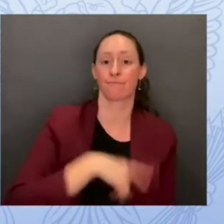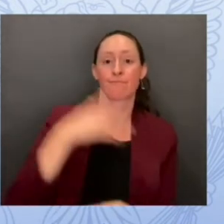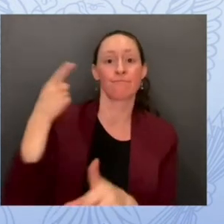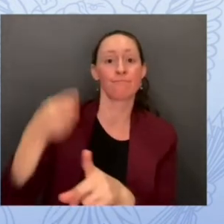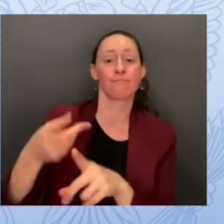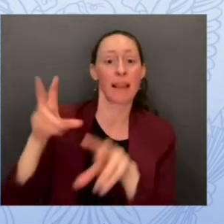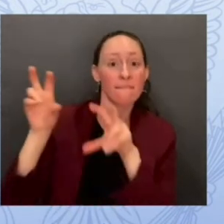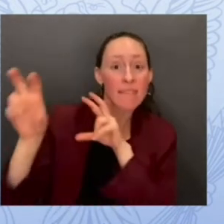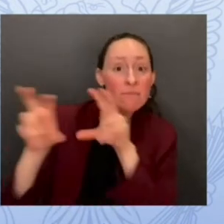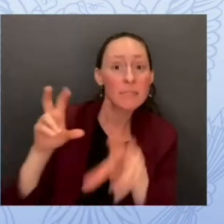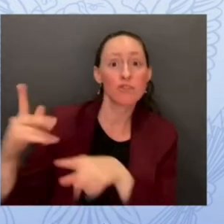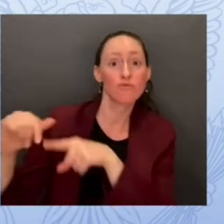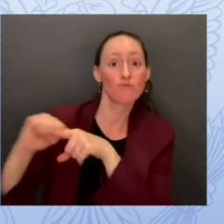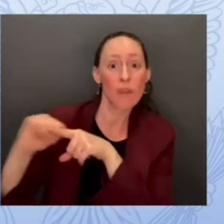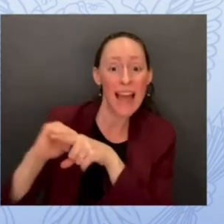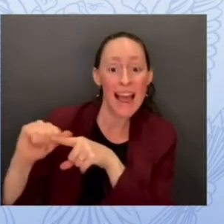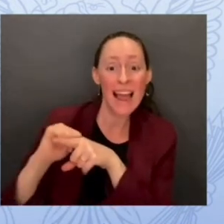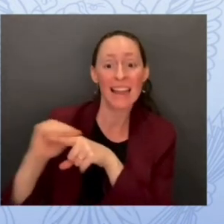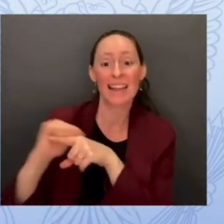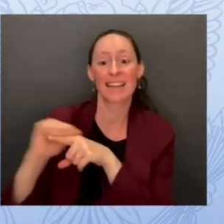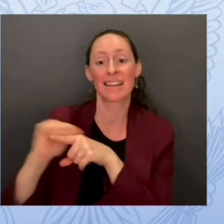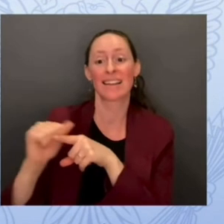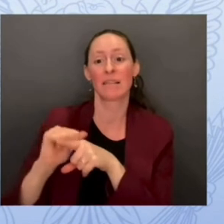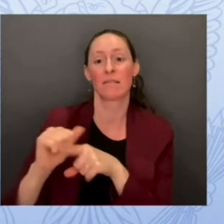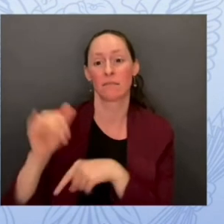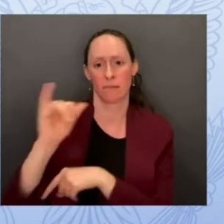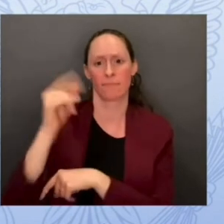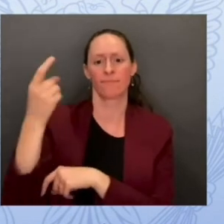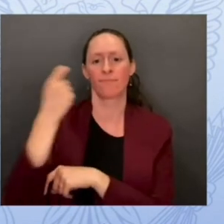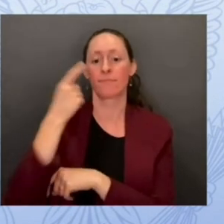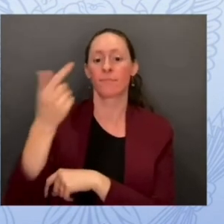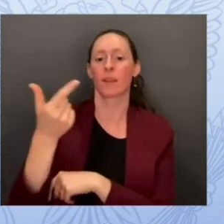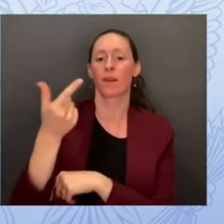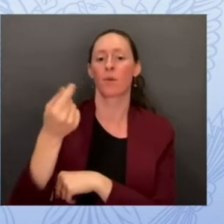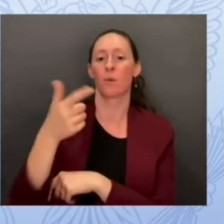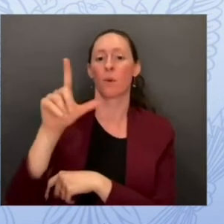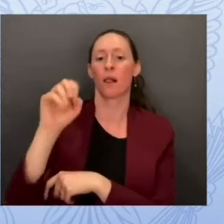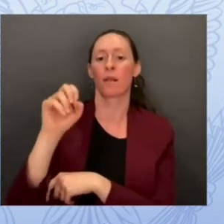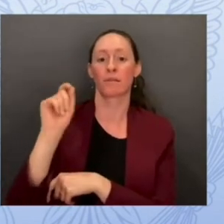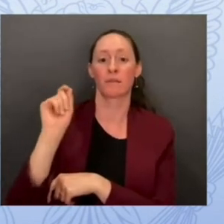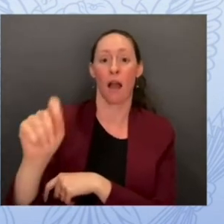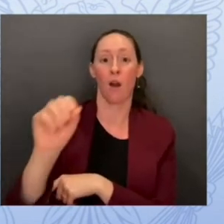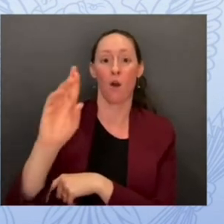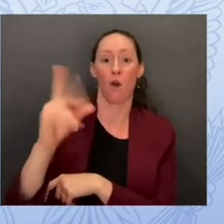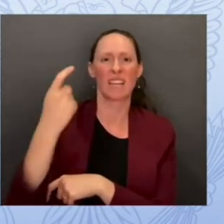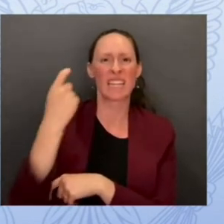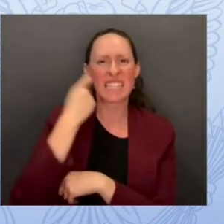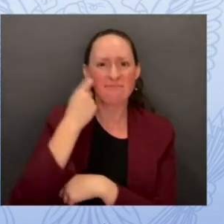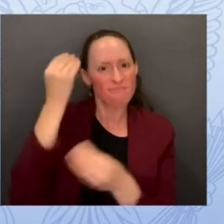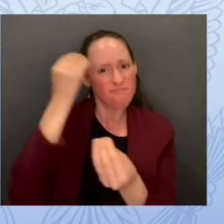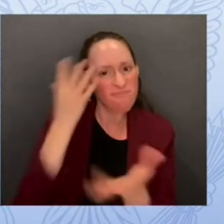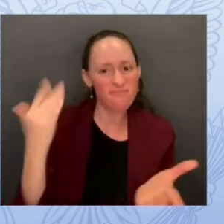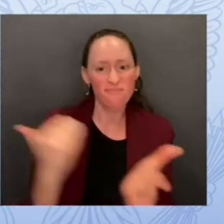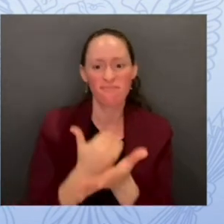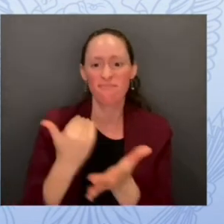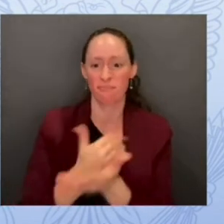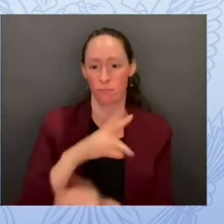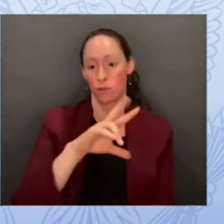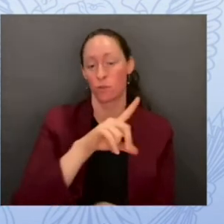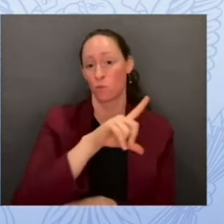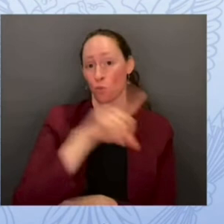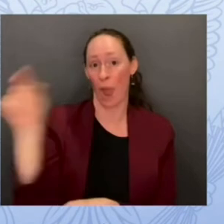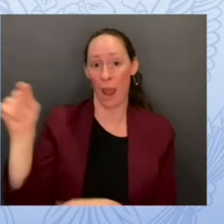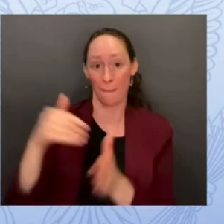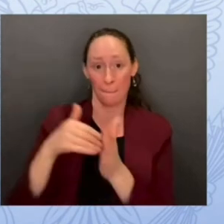recently google.org announced a 20 million dollar investment as part of the consortium for cyber security to help train